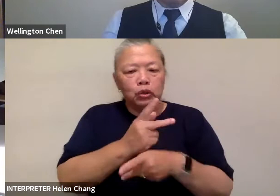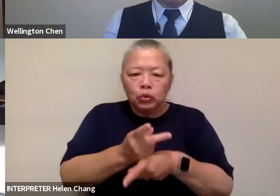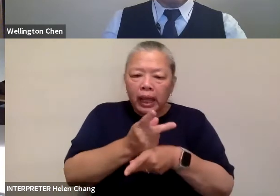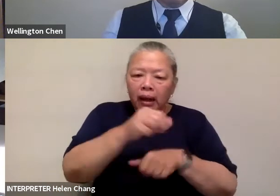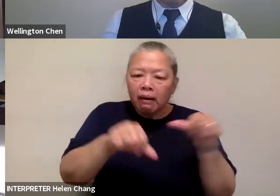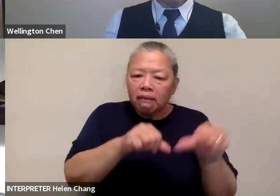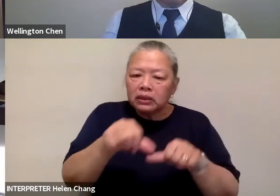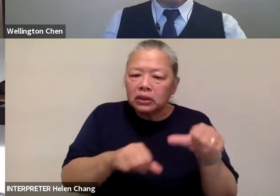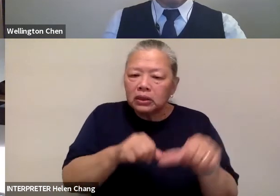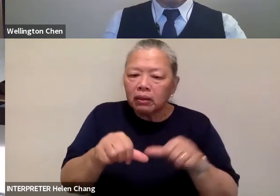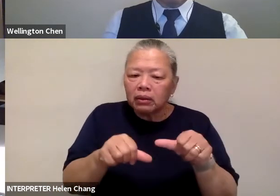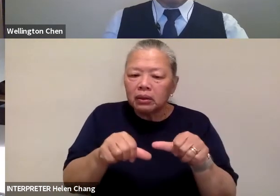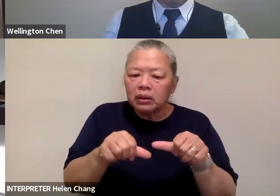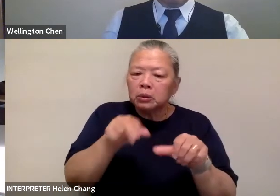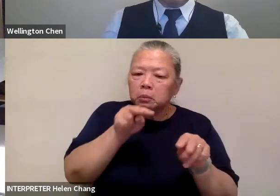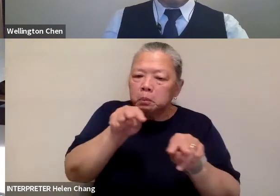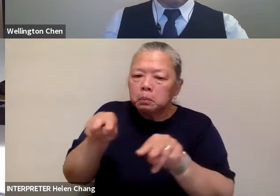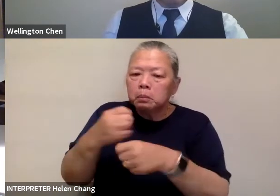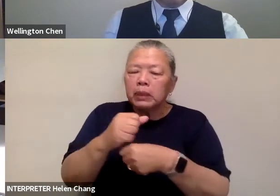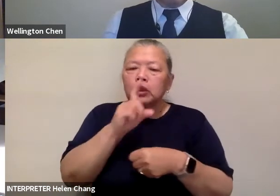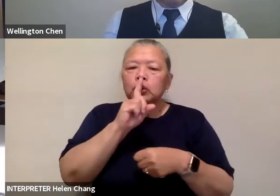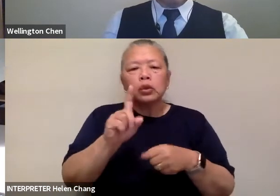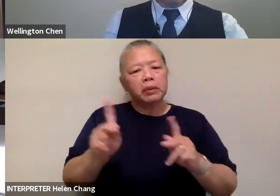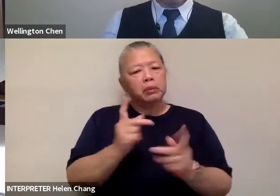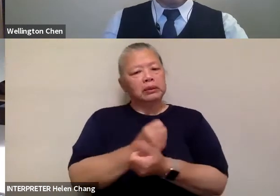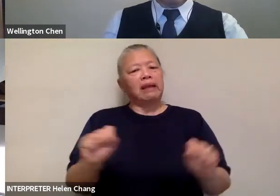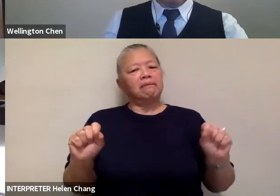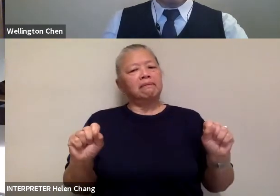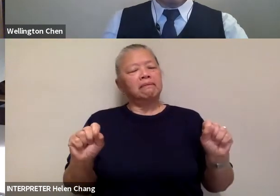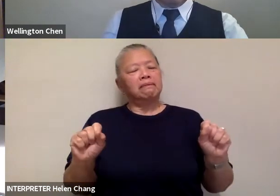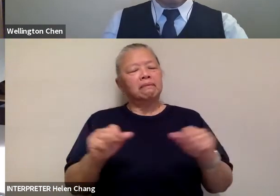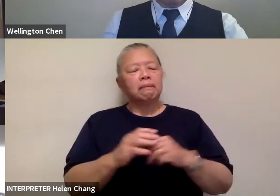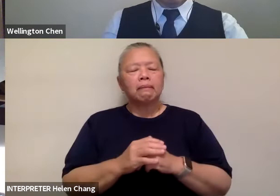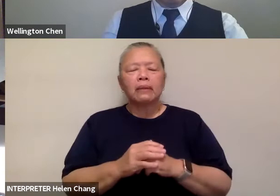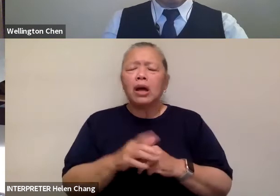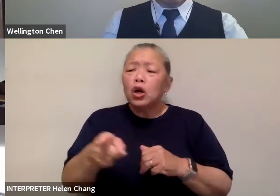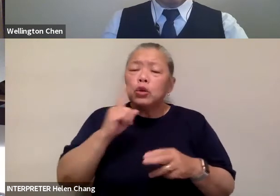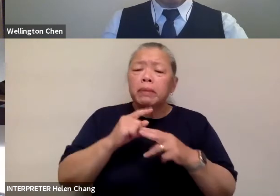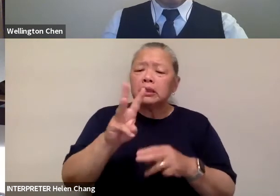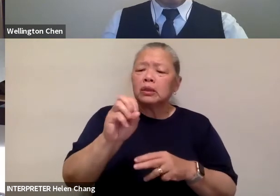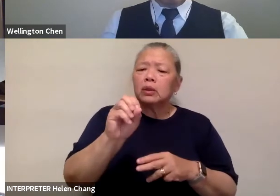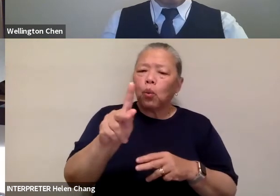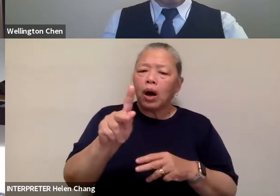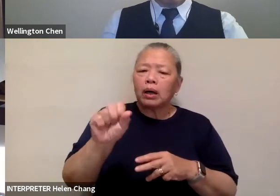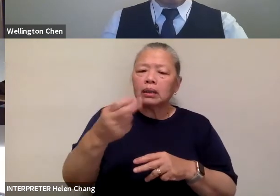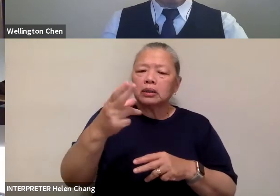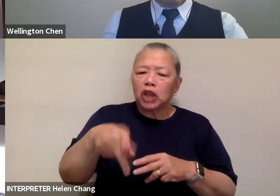at least personal safety. But attain like you mentioned the workshop like she has not been